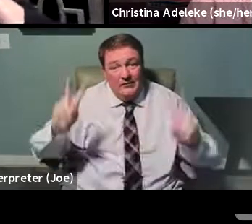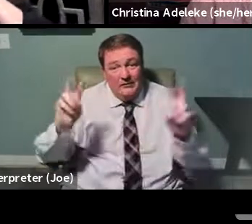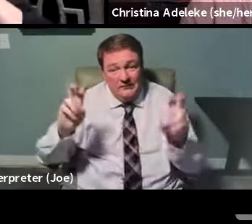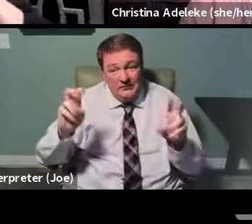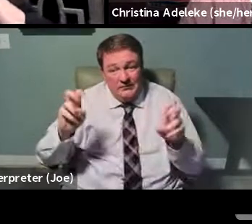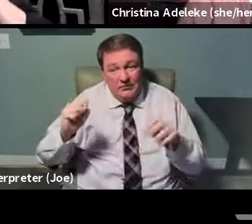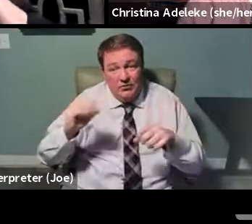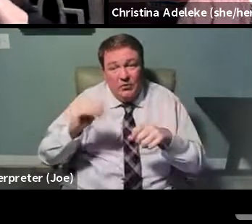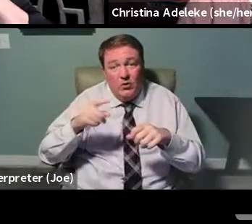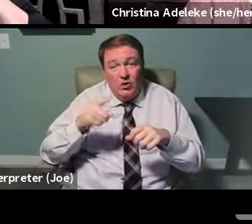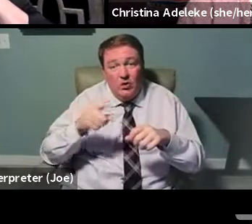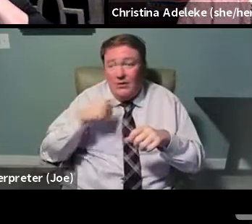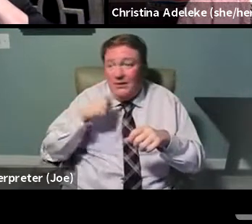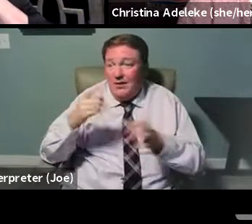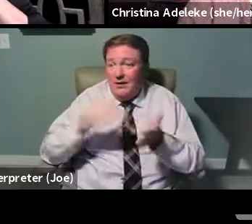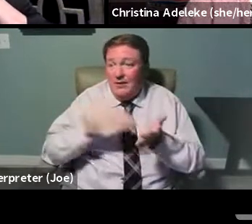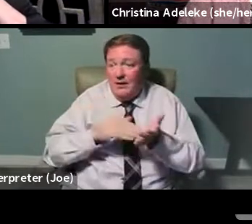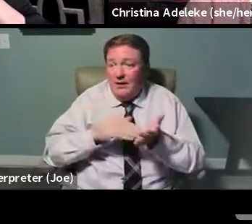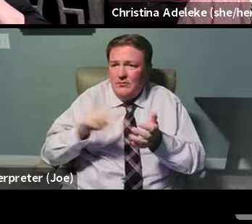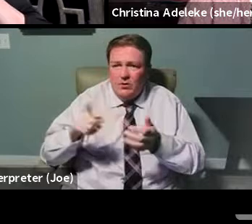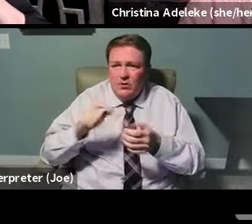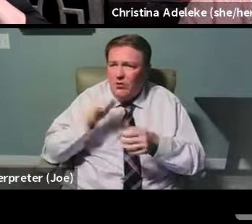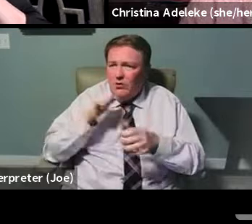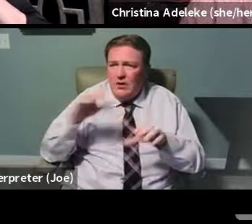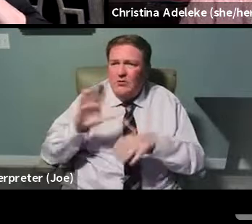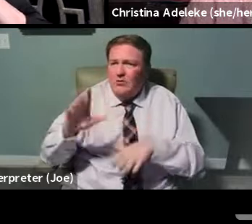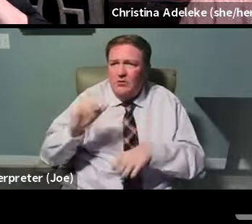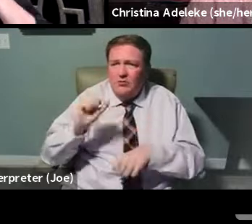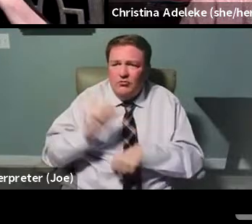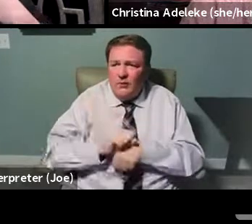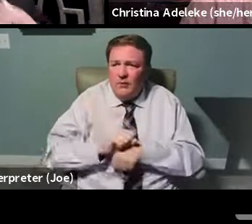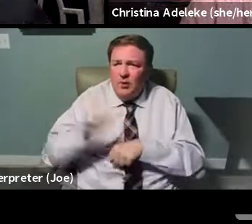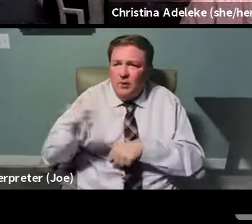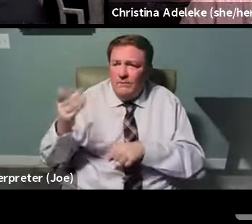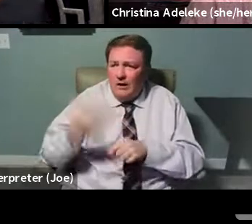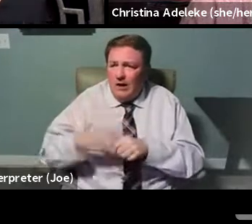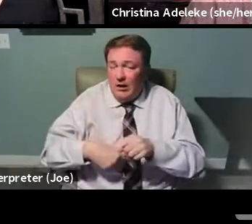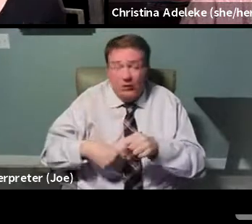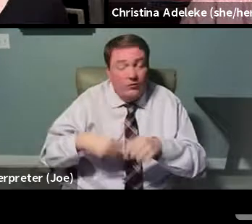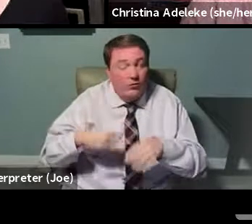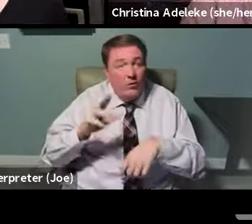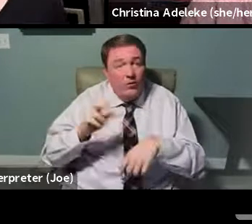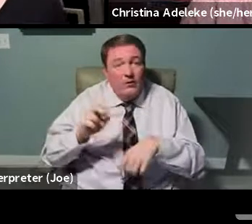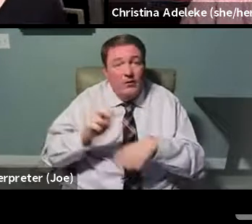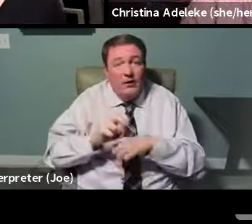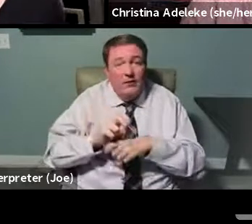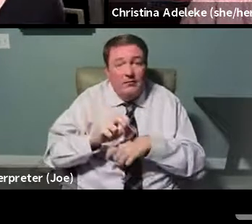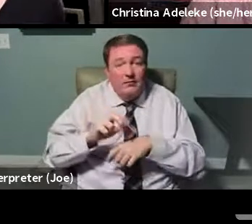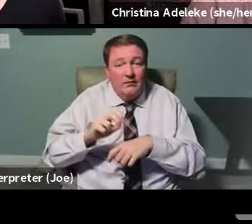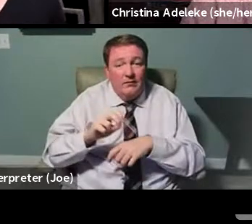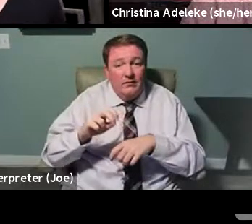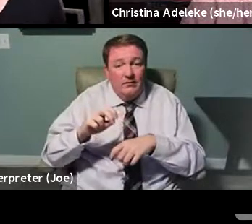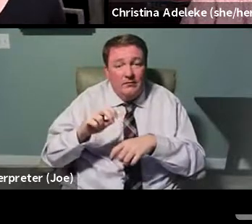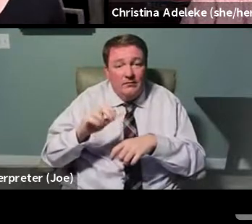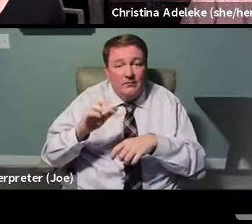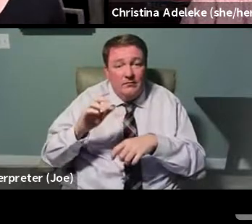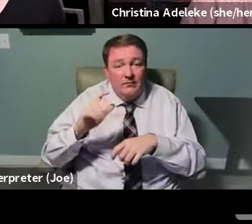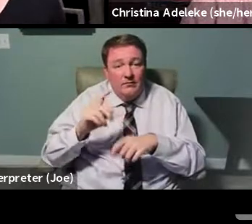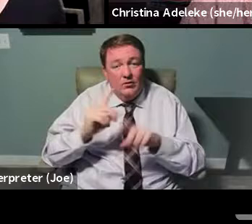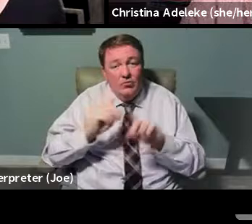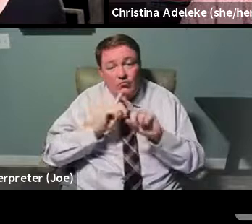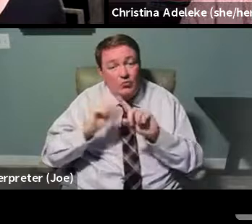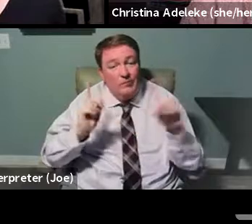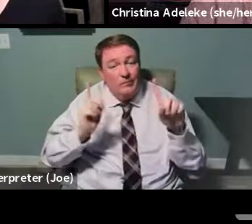We can tell the doctor, you're not doing your job, you're fired, or you can go on, you know, kind of, like, report